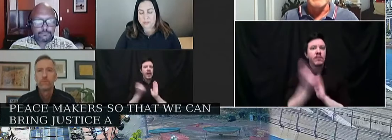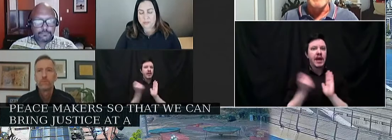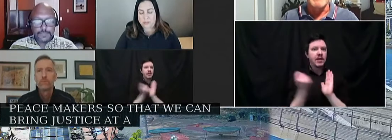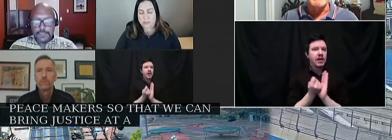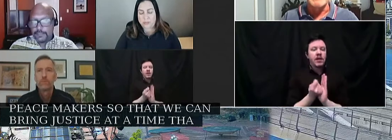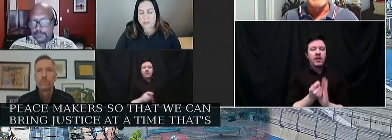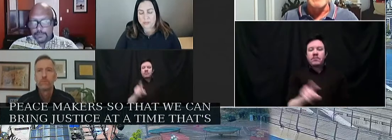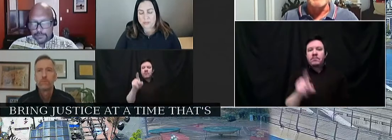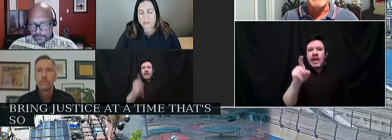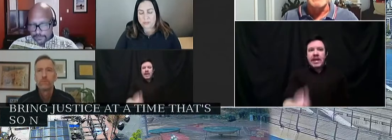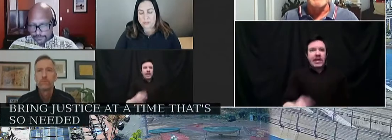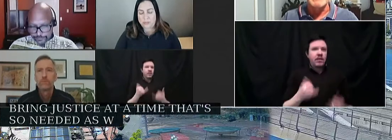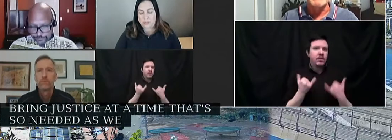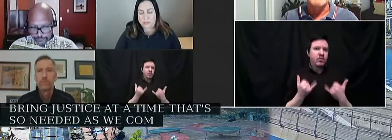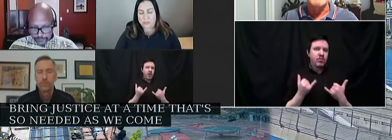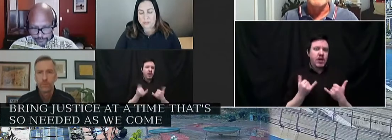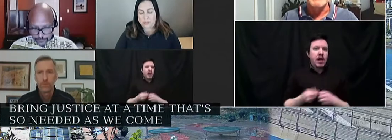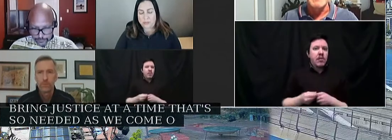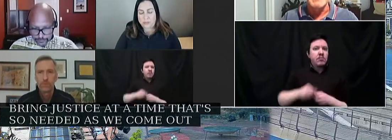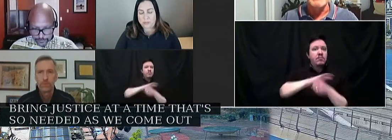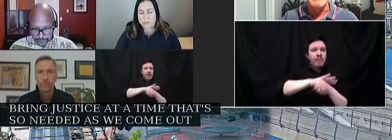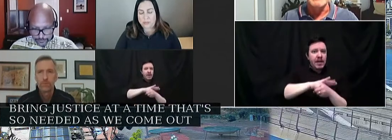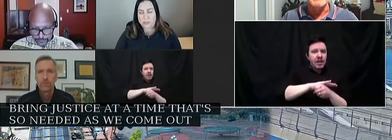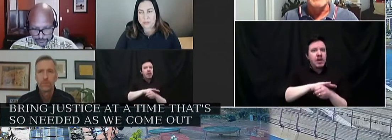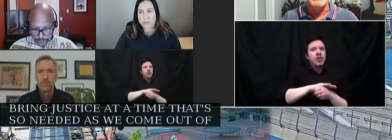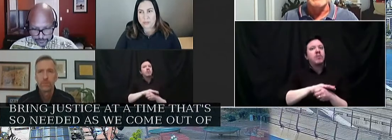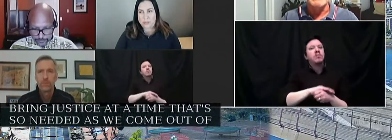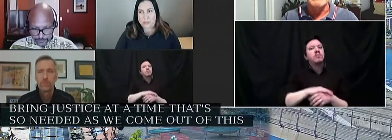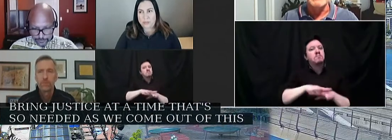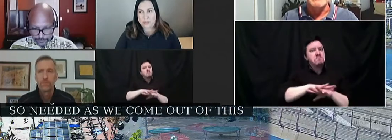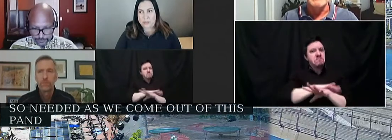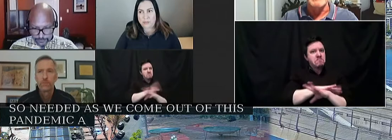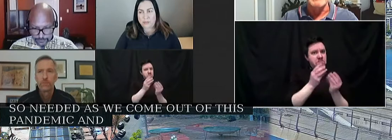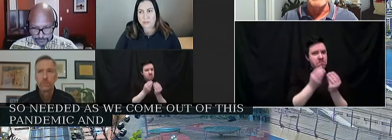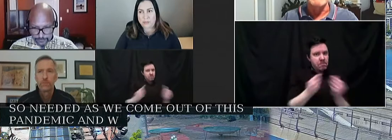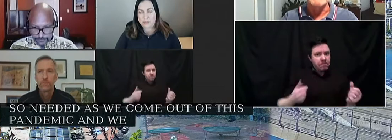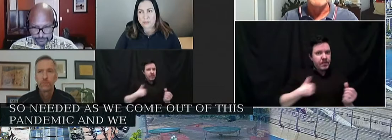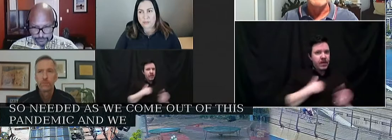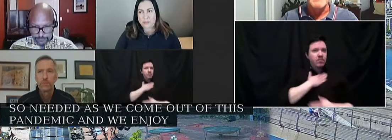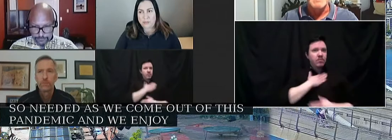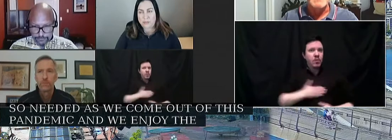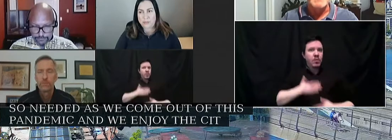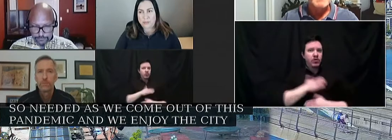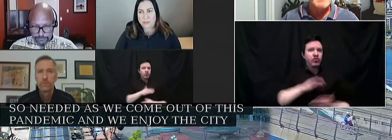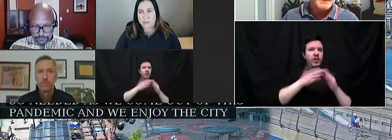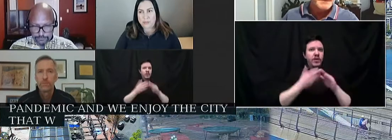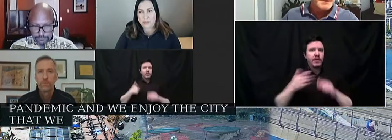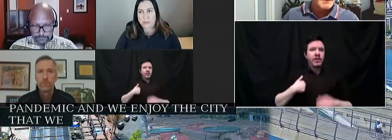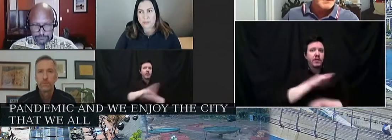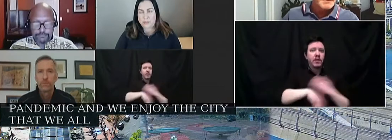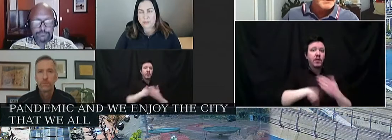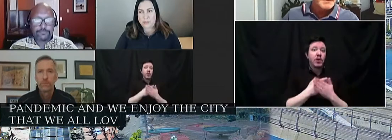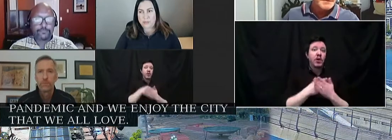as we come out of this pandemic and we enjoy the city that we all love. Thanks.